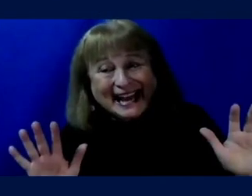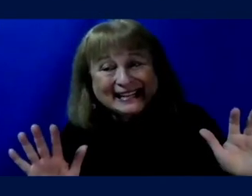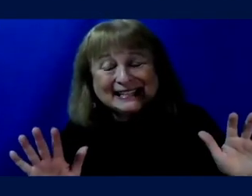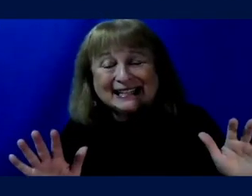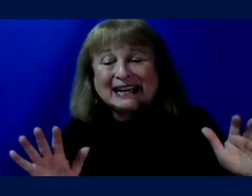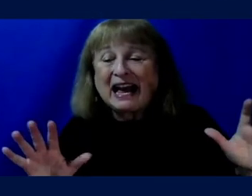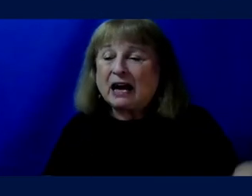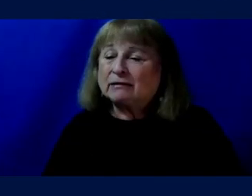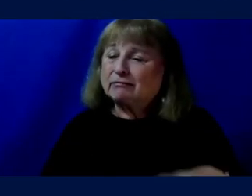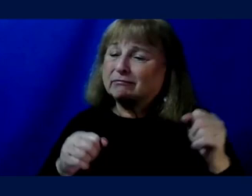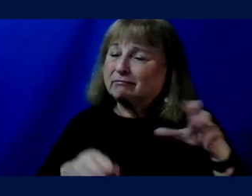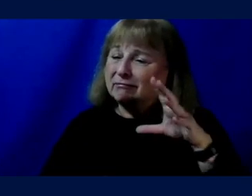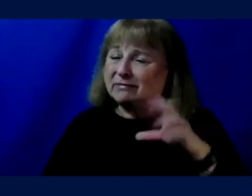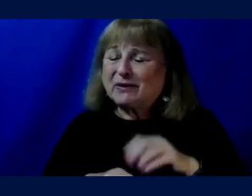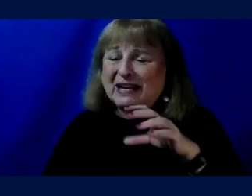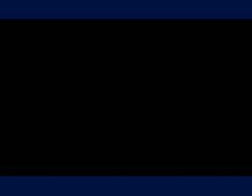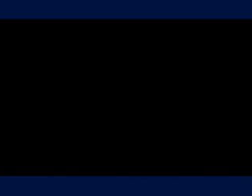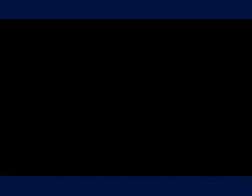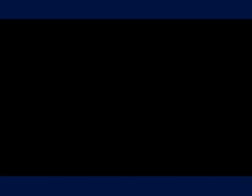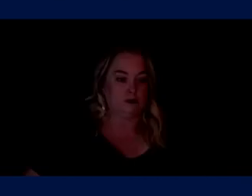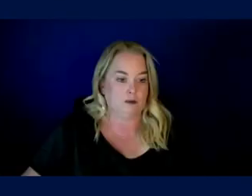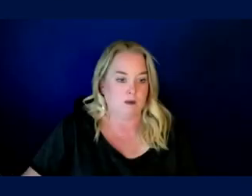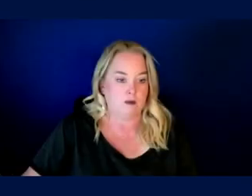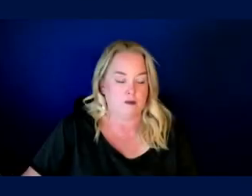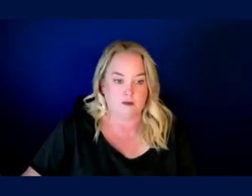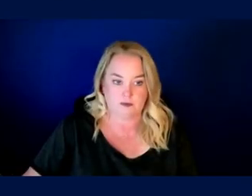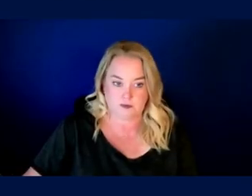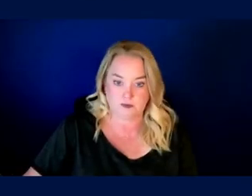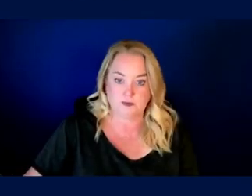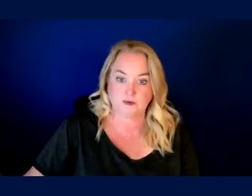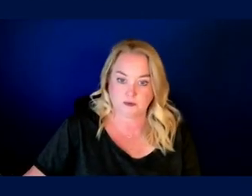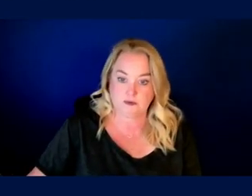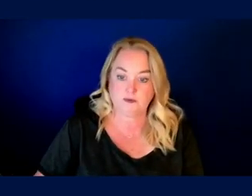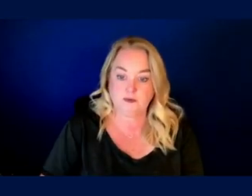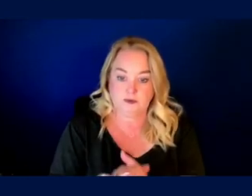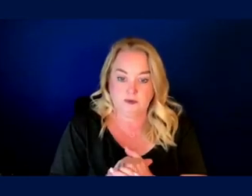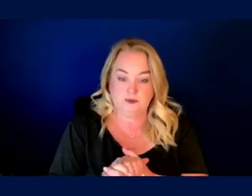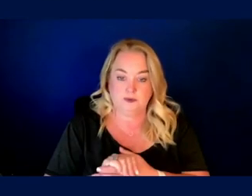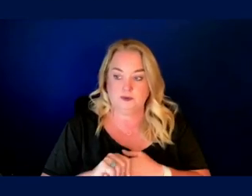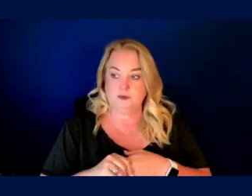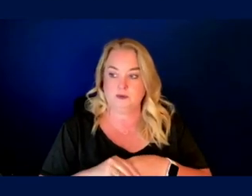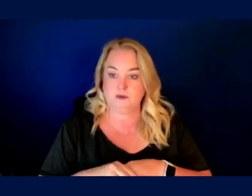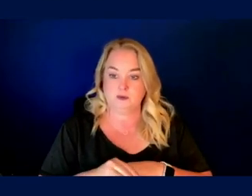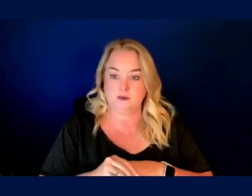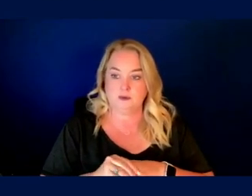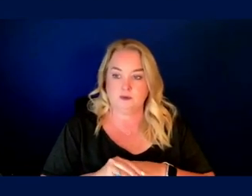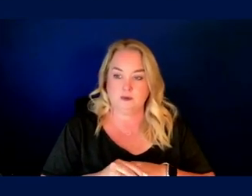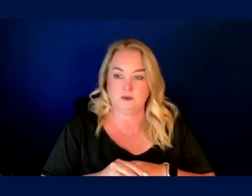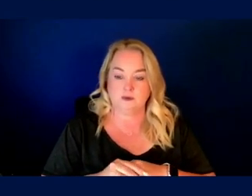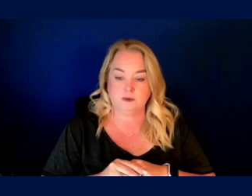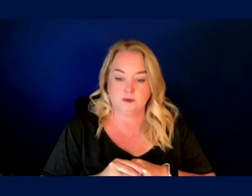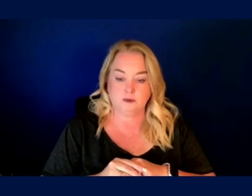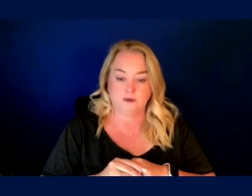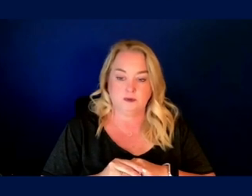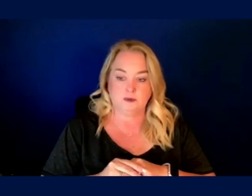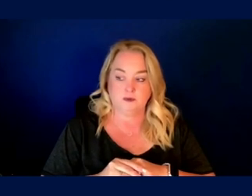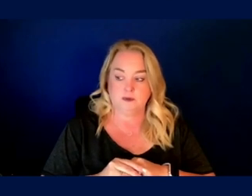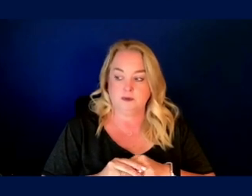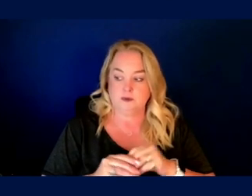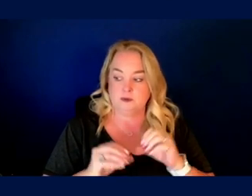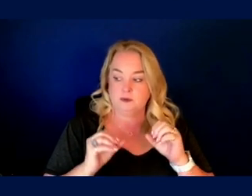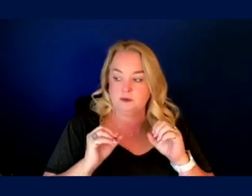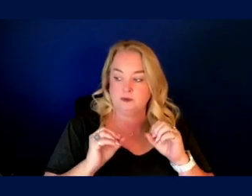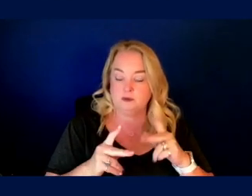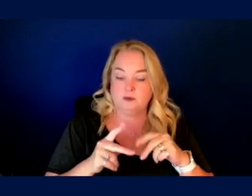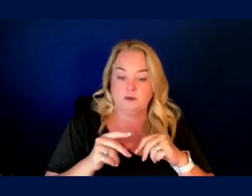going to take the liberty of engaging you with a couple of questions. And then we'll turn it over to Sarah for her presentation. You